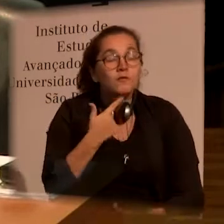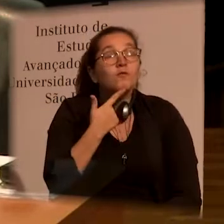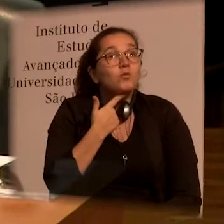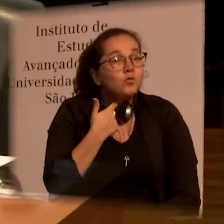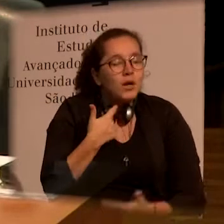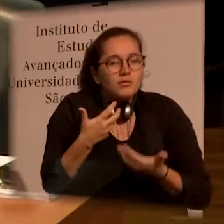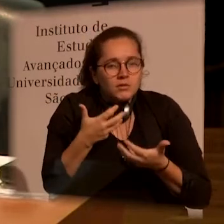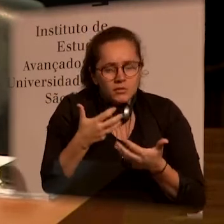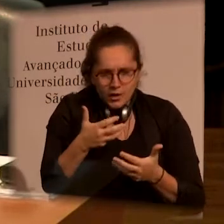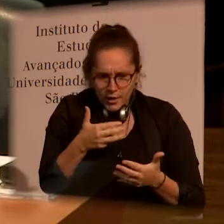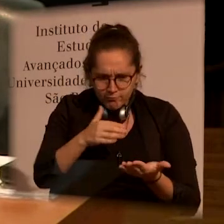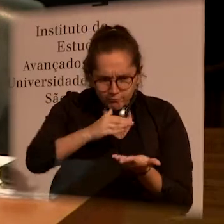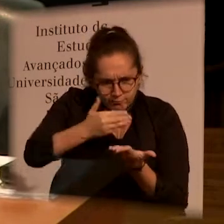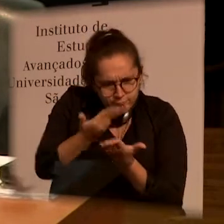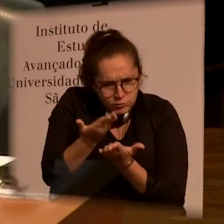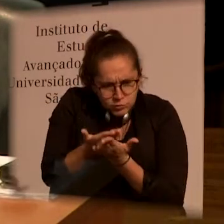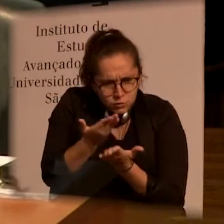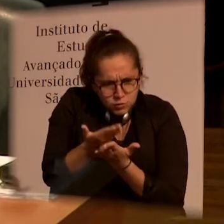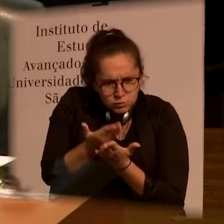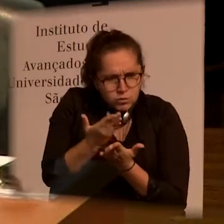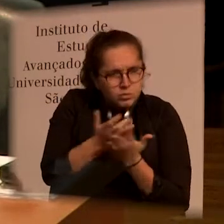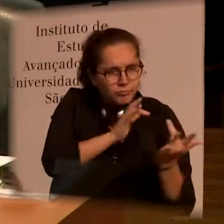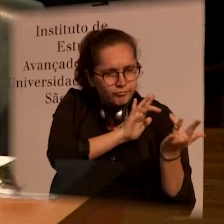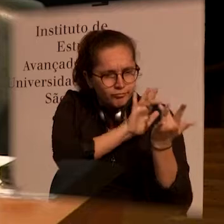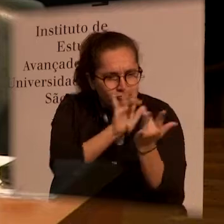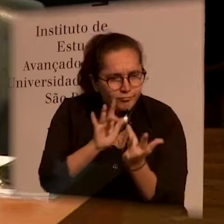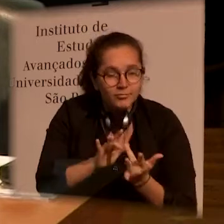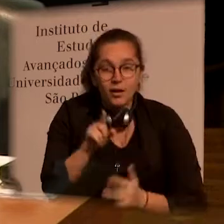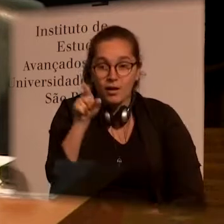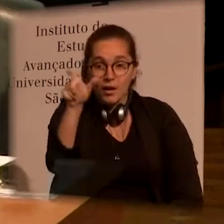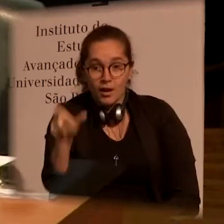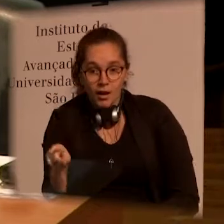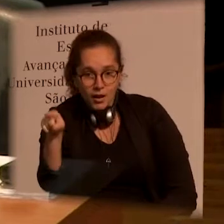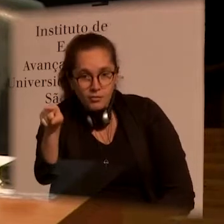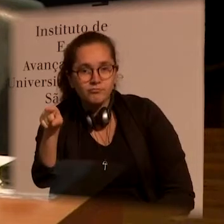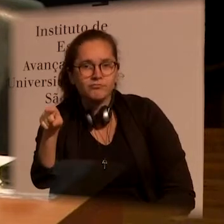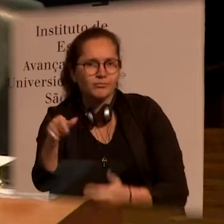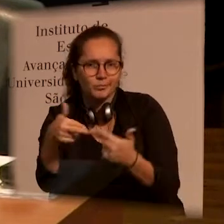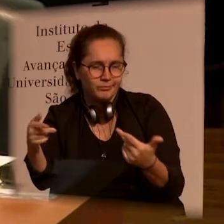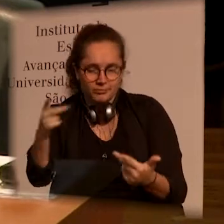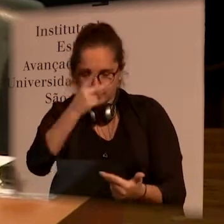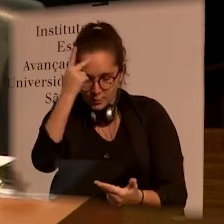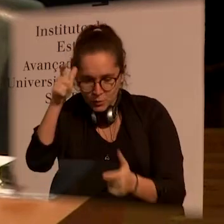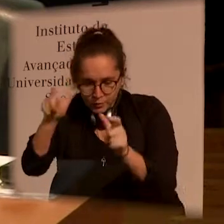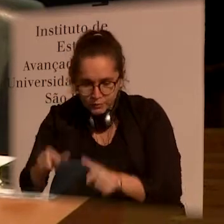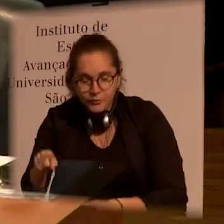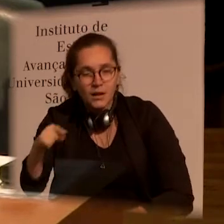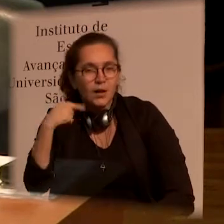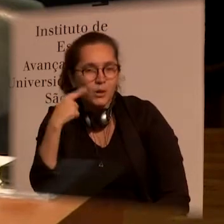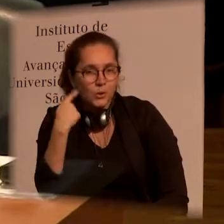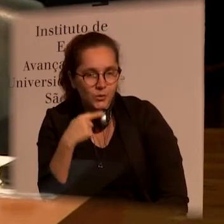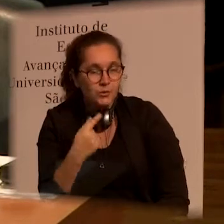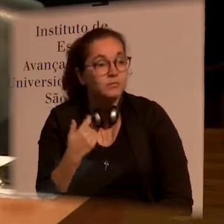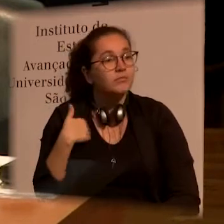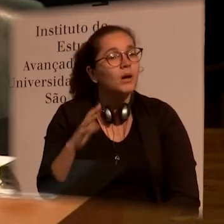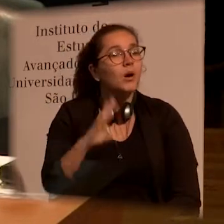the United Kingdom to improve their relationships with that school of medicine. And then,